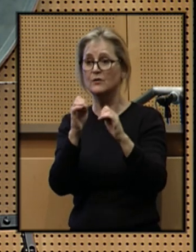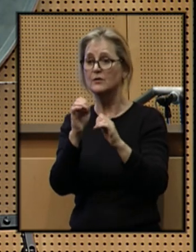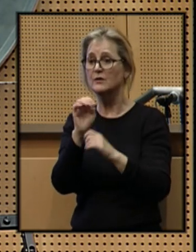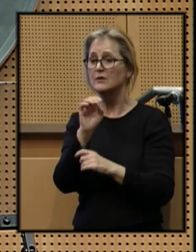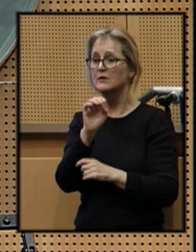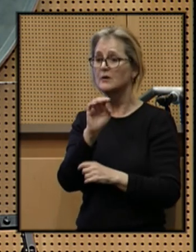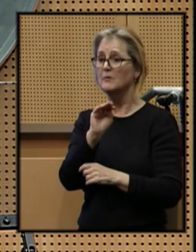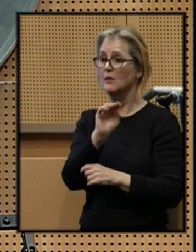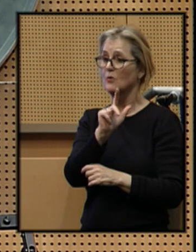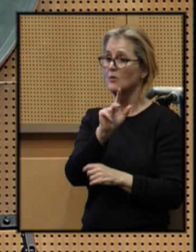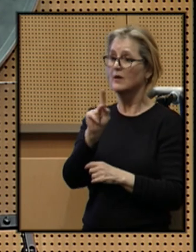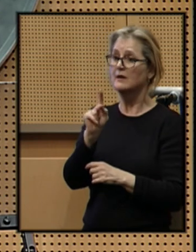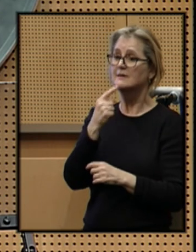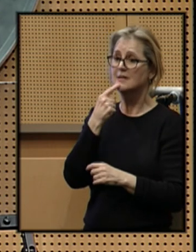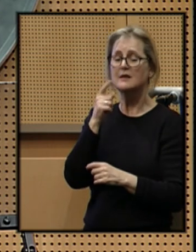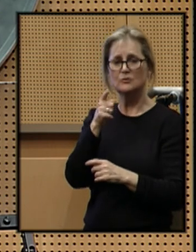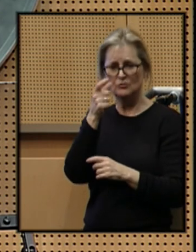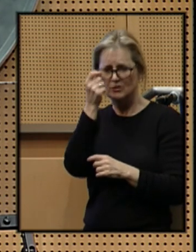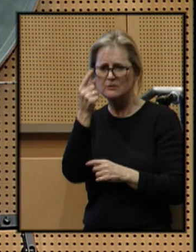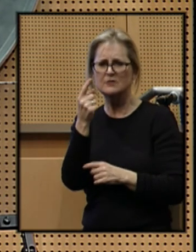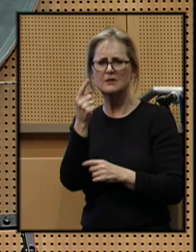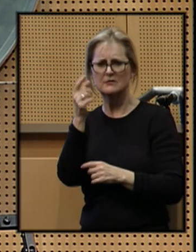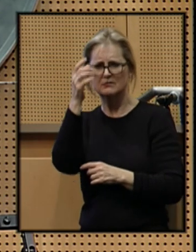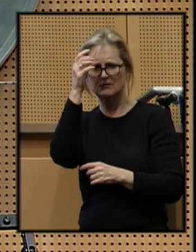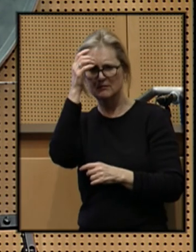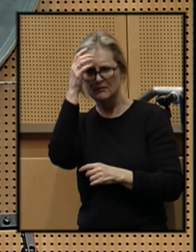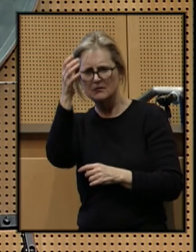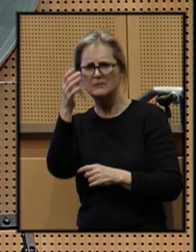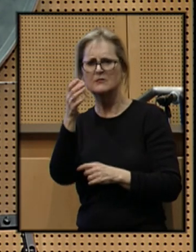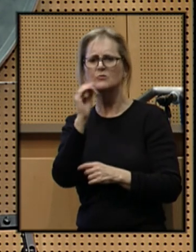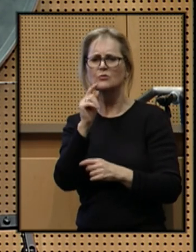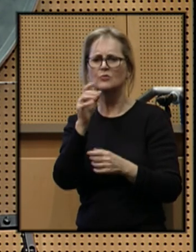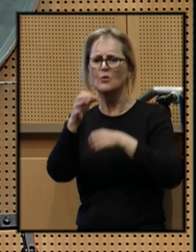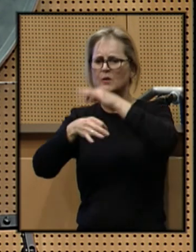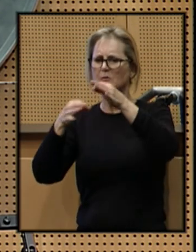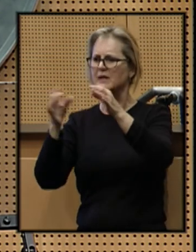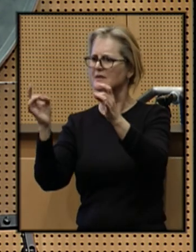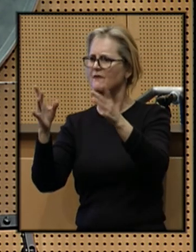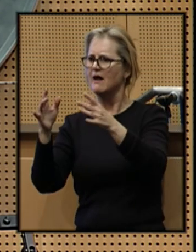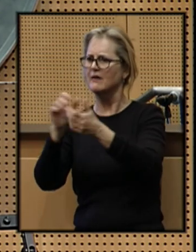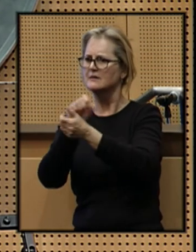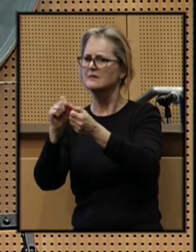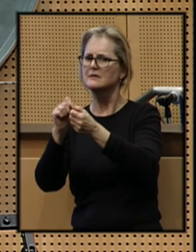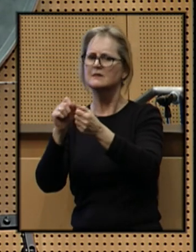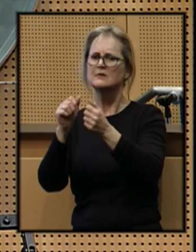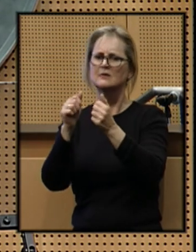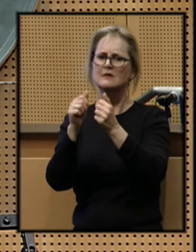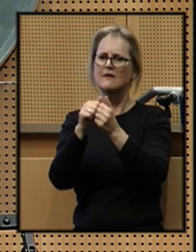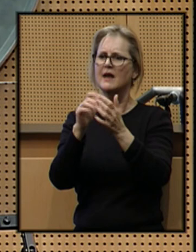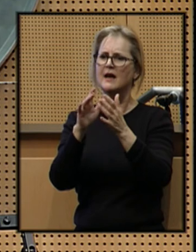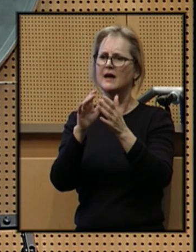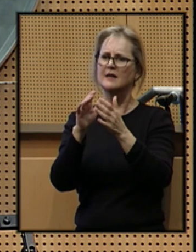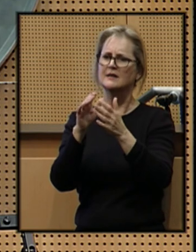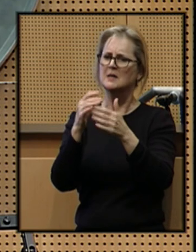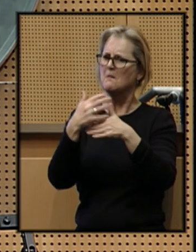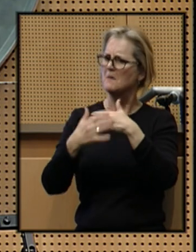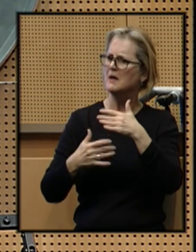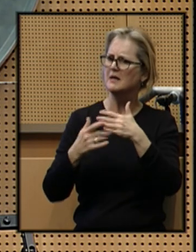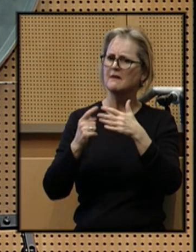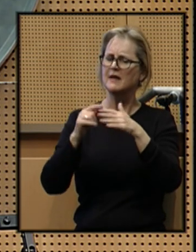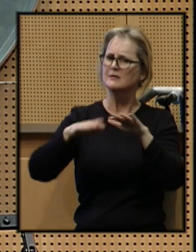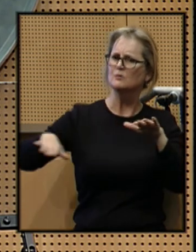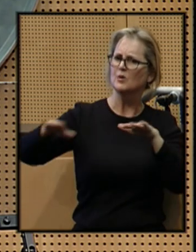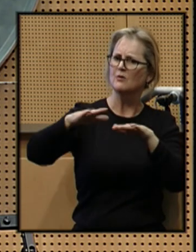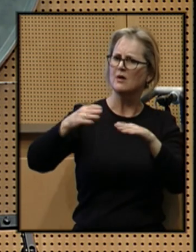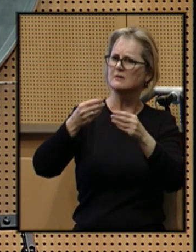King did, to understand and to comprehend and to replace that violence, that stain of bloodshed that has spread